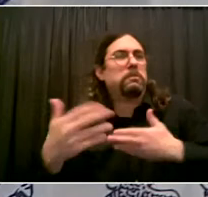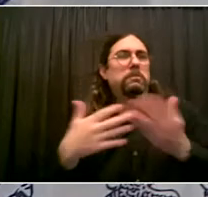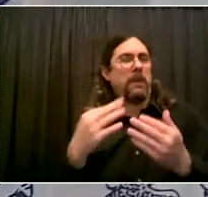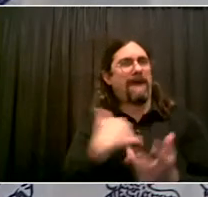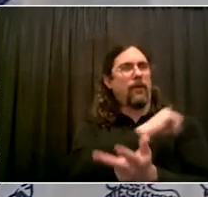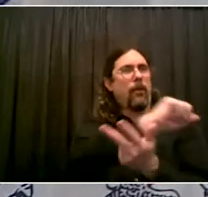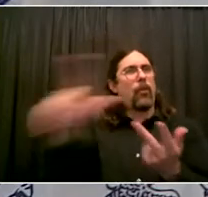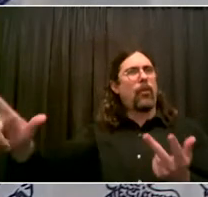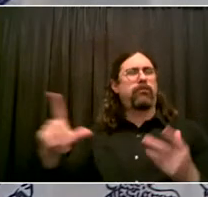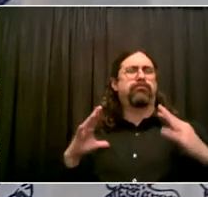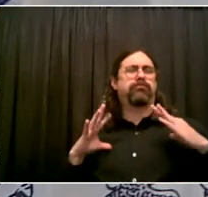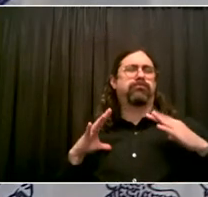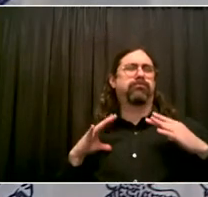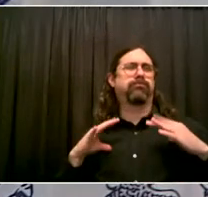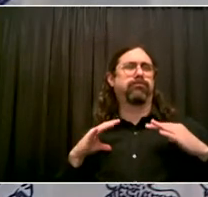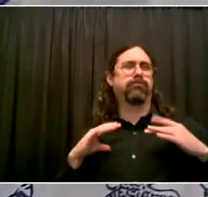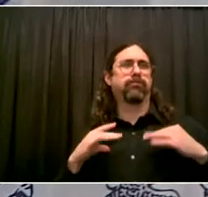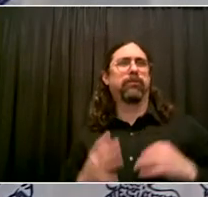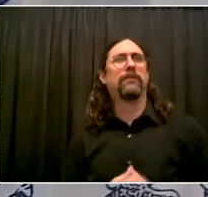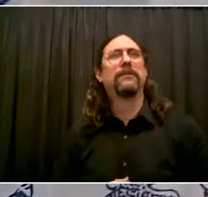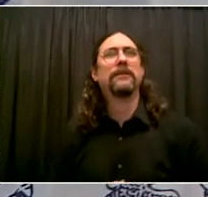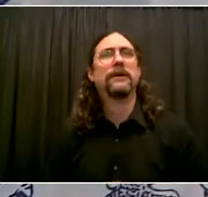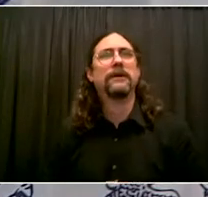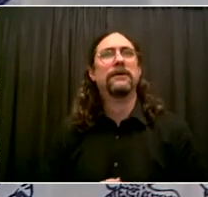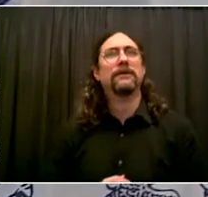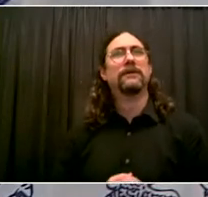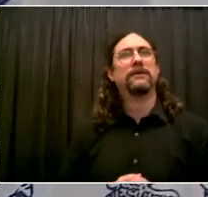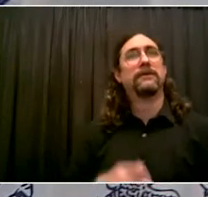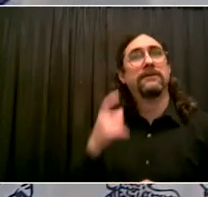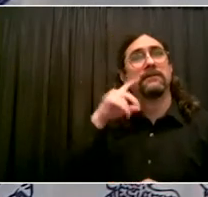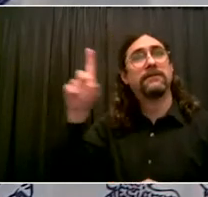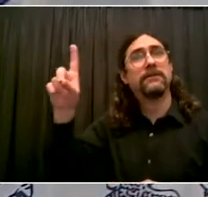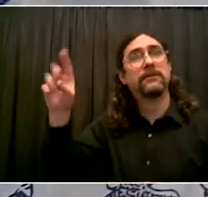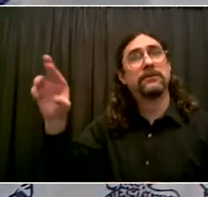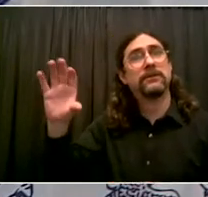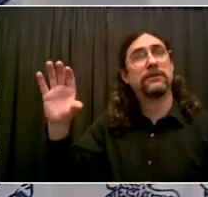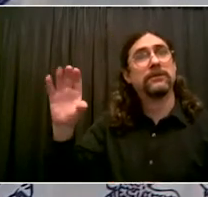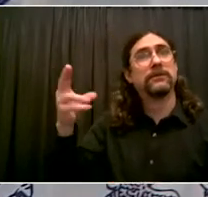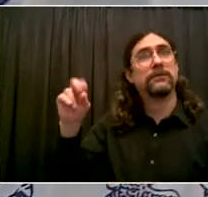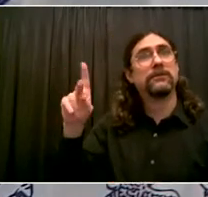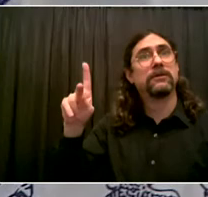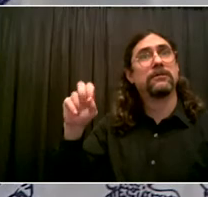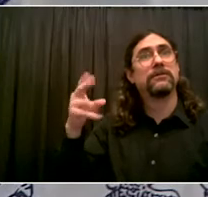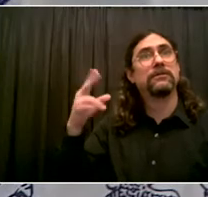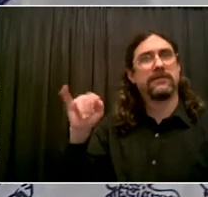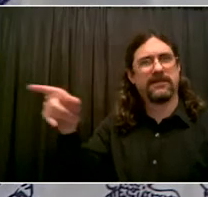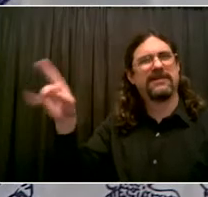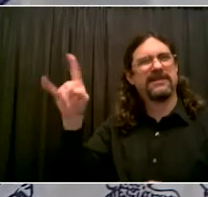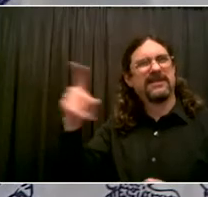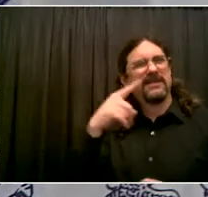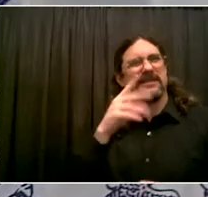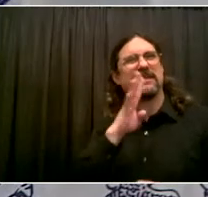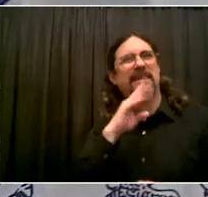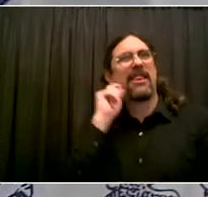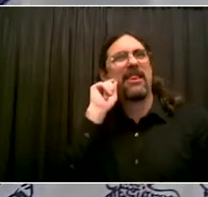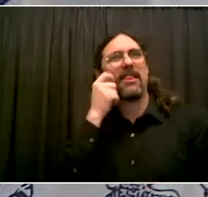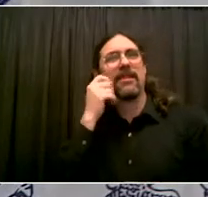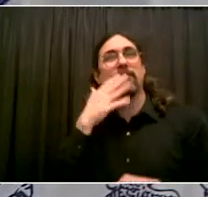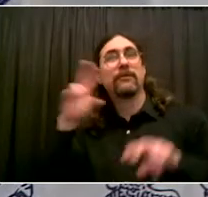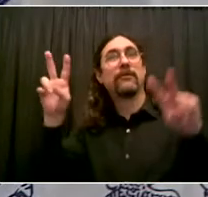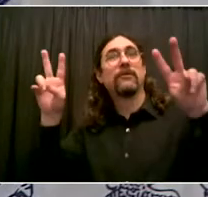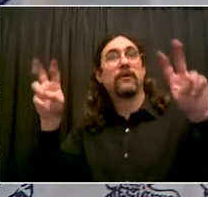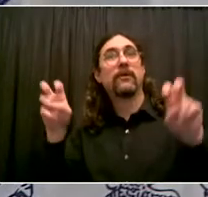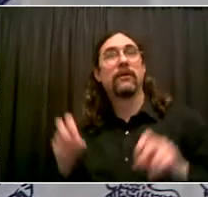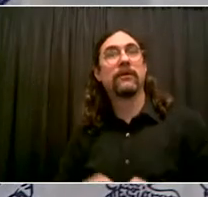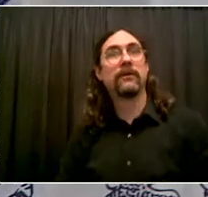vaccines and how and when to get vaccinated. He said the best vaccine is the one you can get now. The best vaccine is the